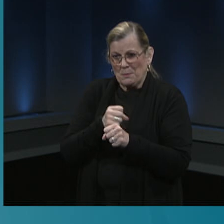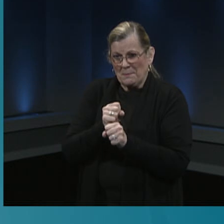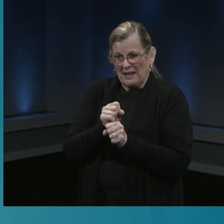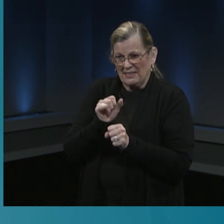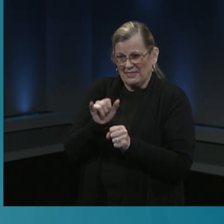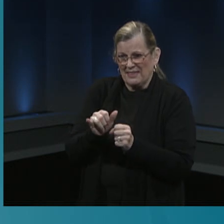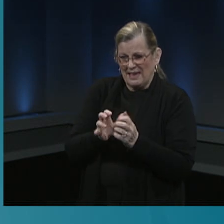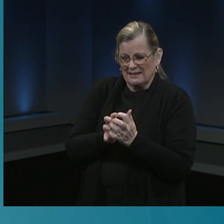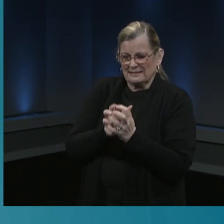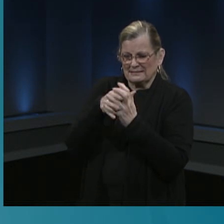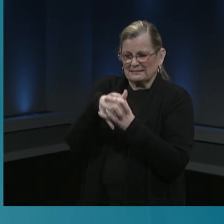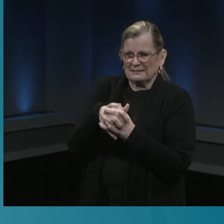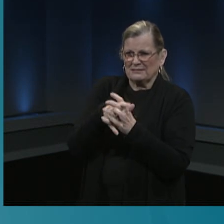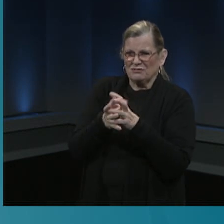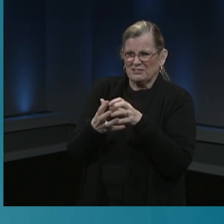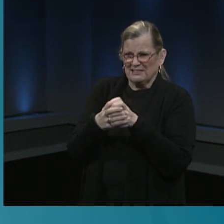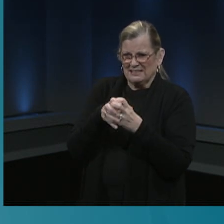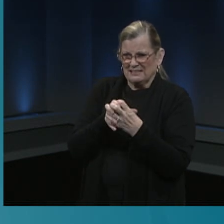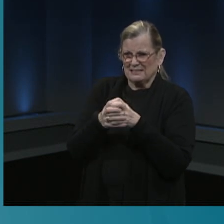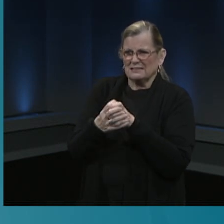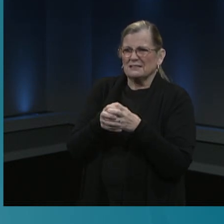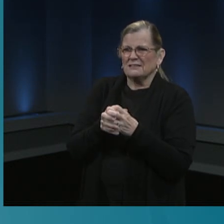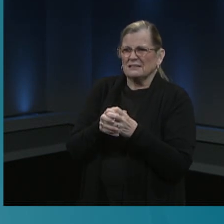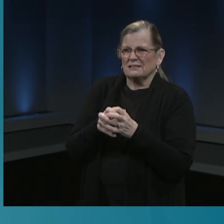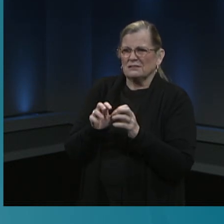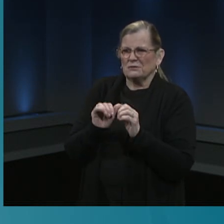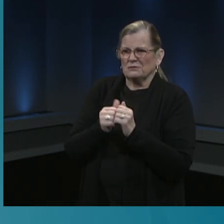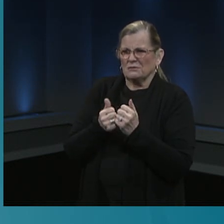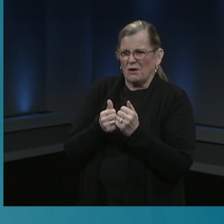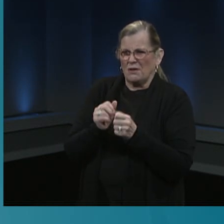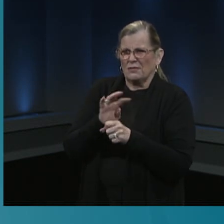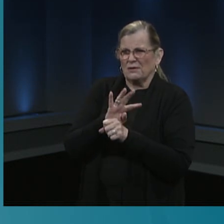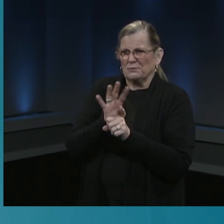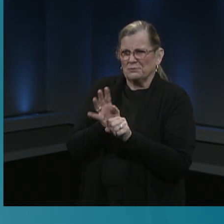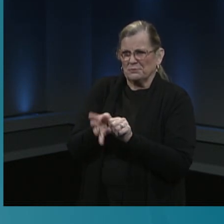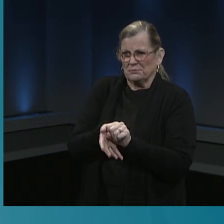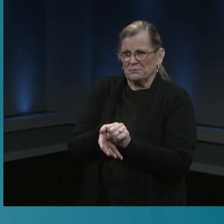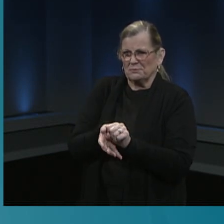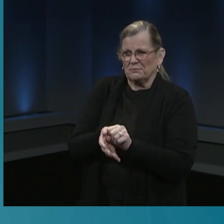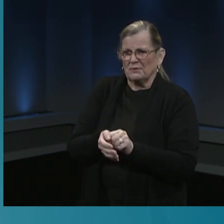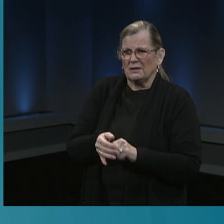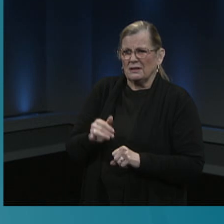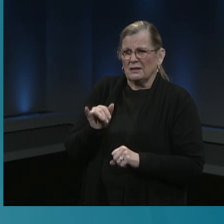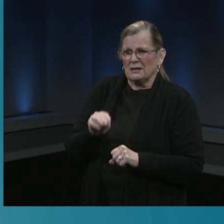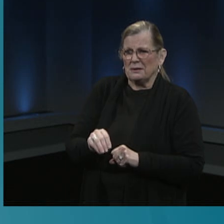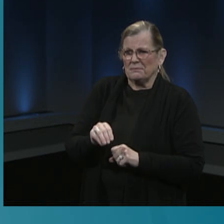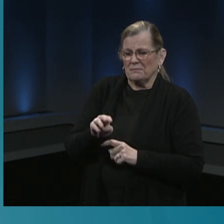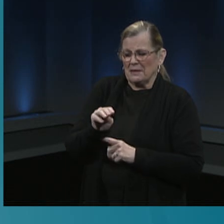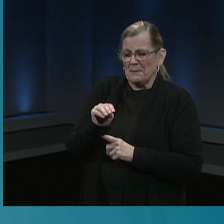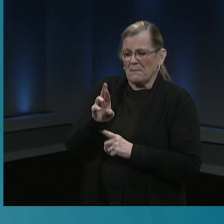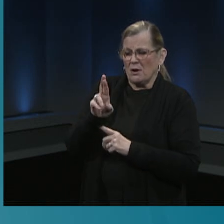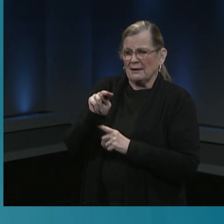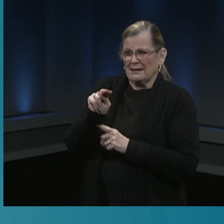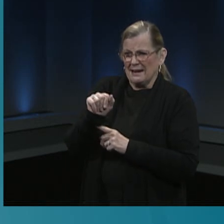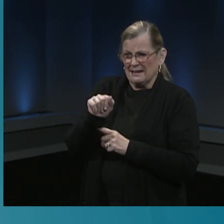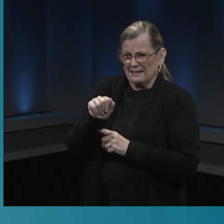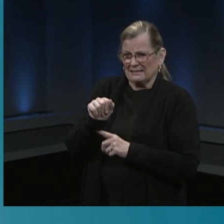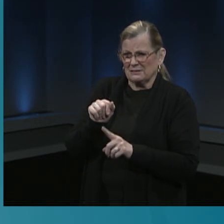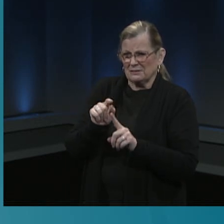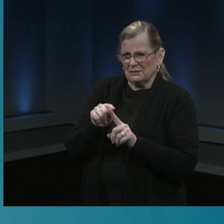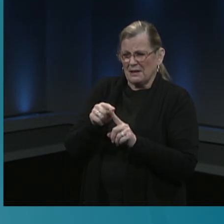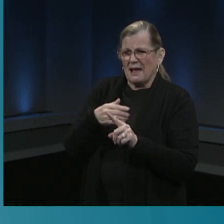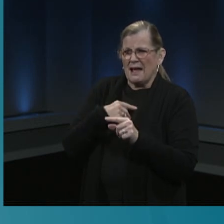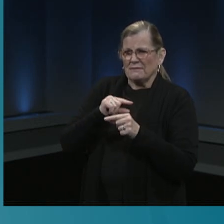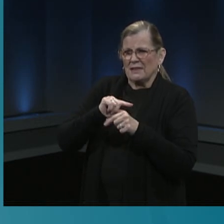which is found on the surface of the virus. This mRNA is packaged in a lipid particle, and